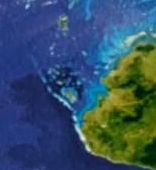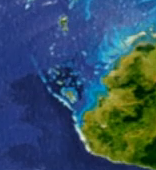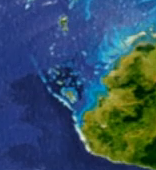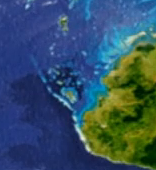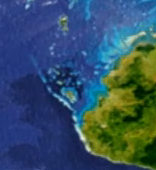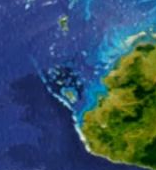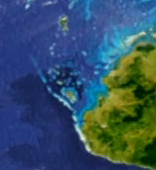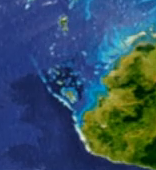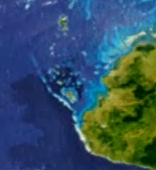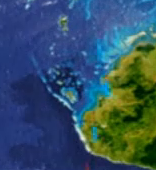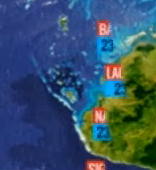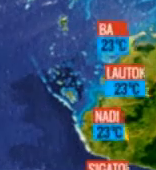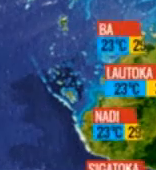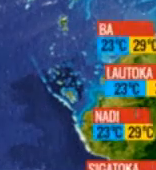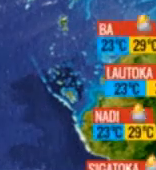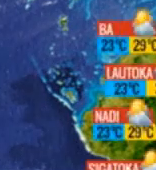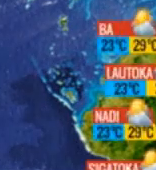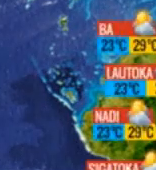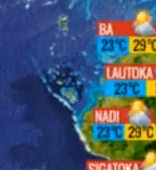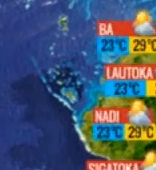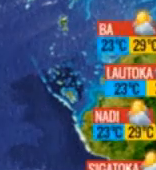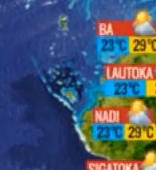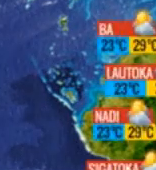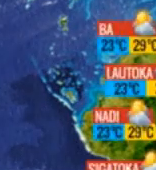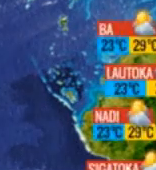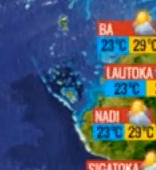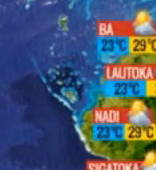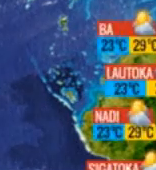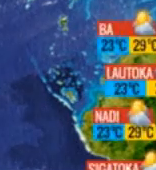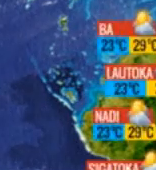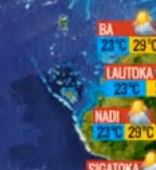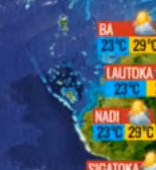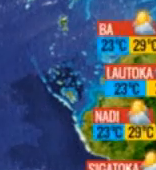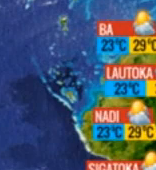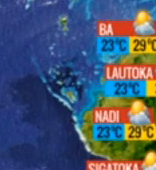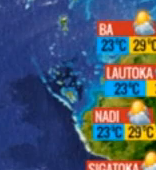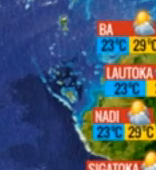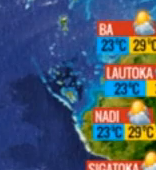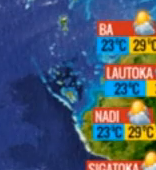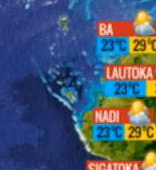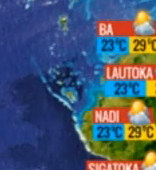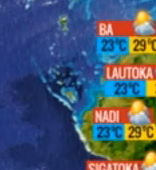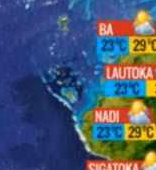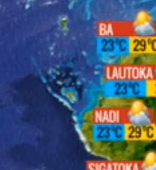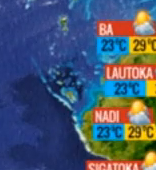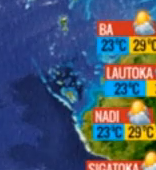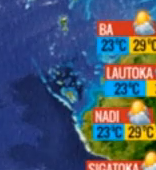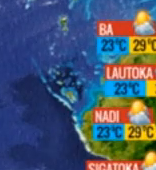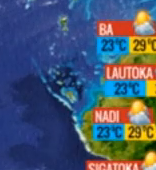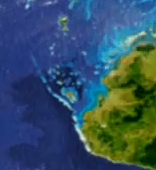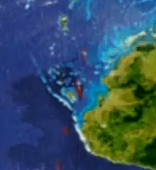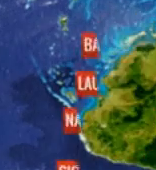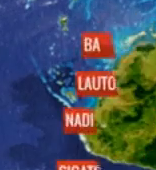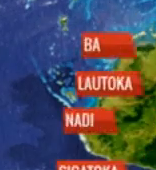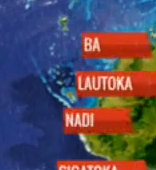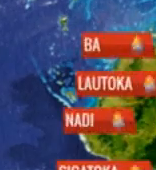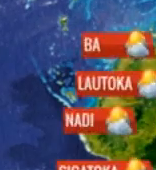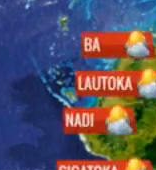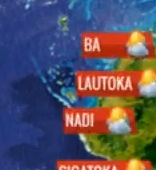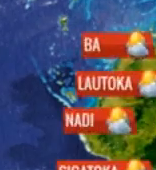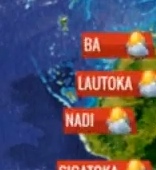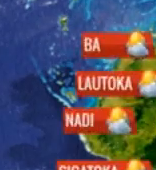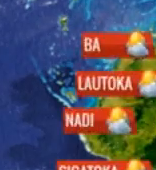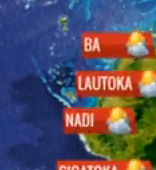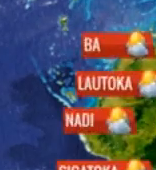at 6.01am. Tomorrow is expected to see mainly clear skies over most of Fiji. Outlook for Wednesday.